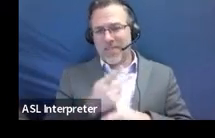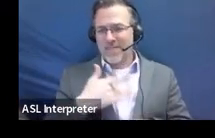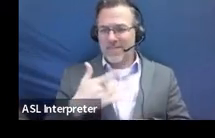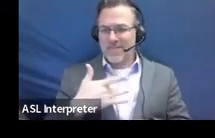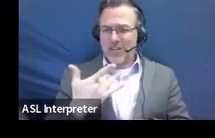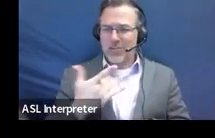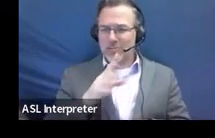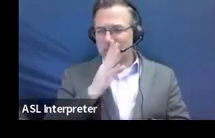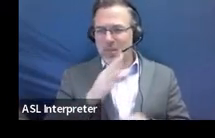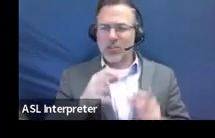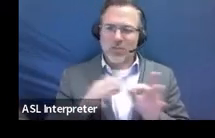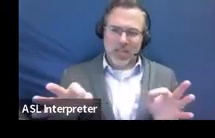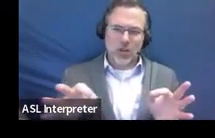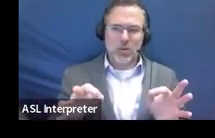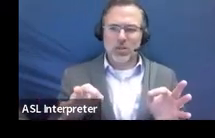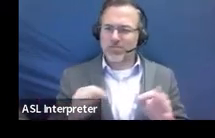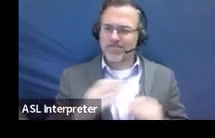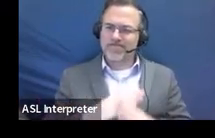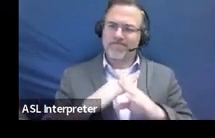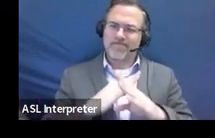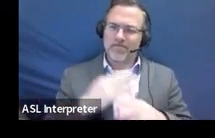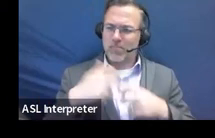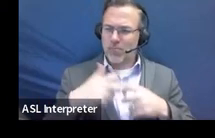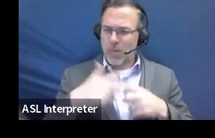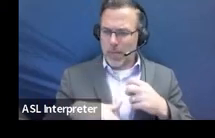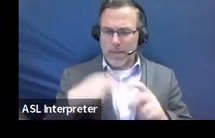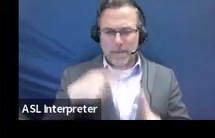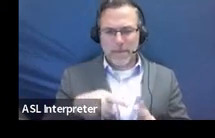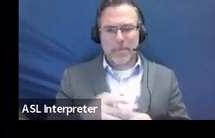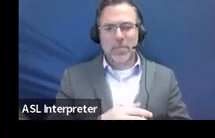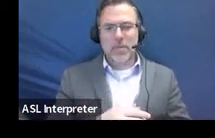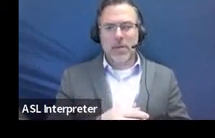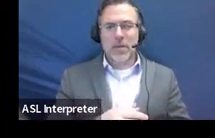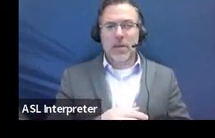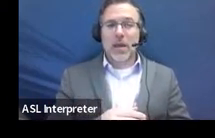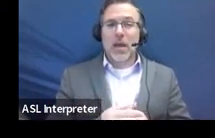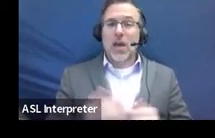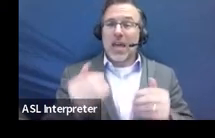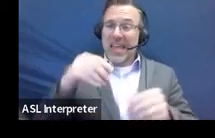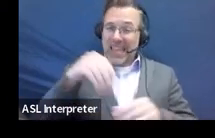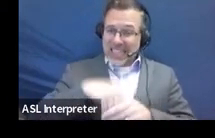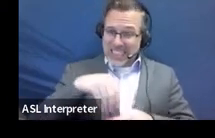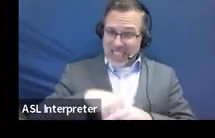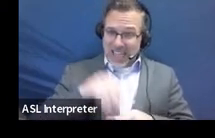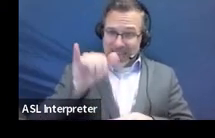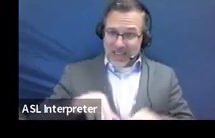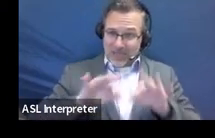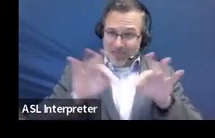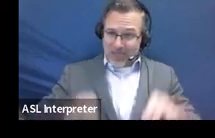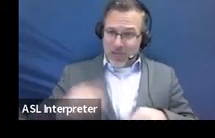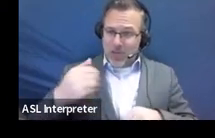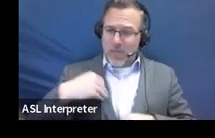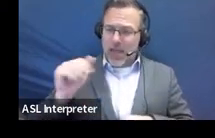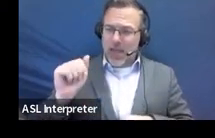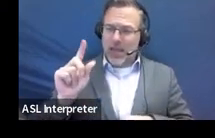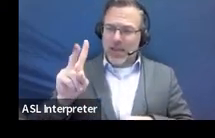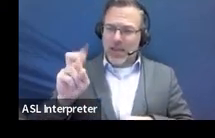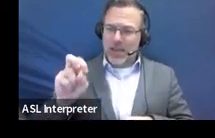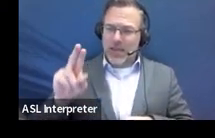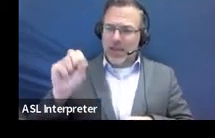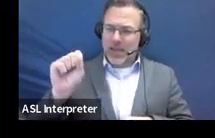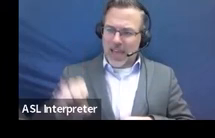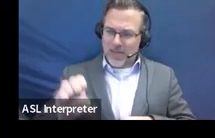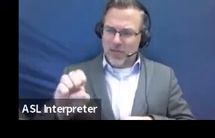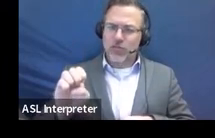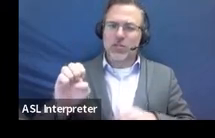Um, and there's an adverse effect component within that form, which I think is why it's listed here,